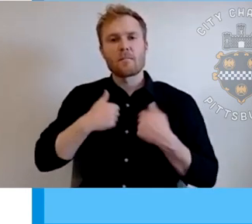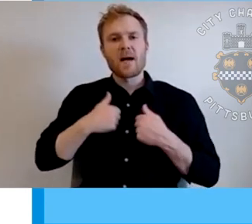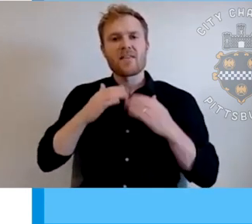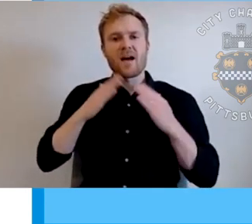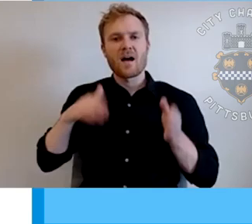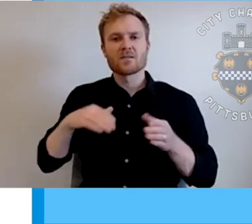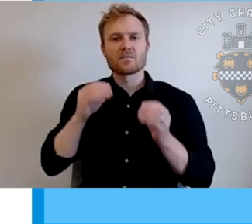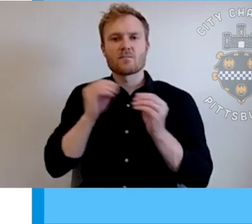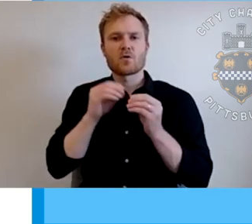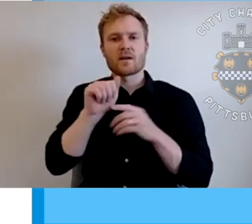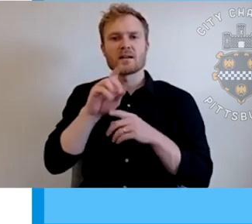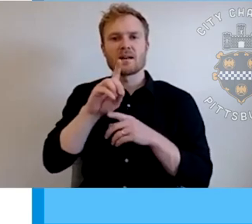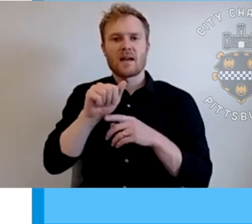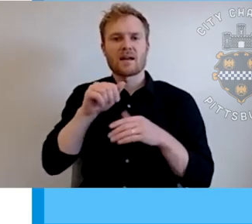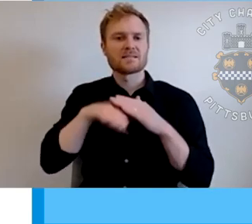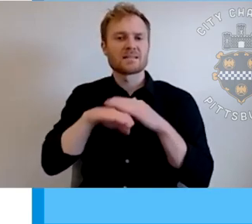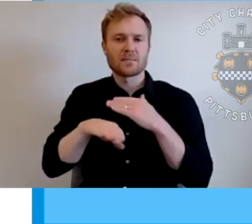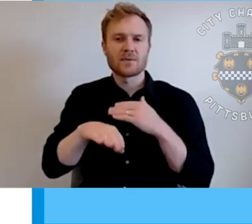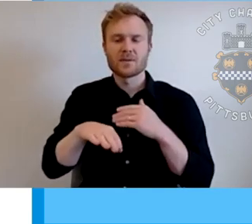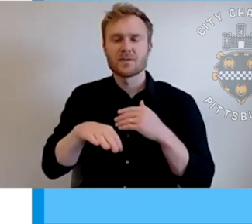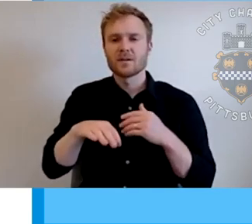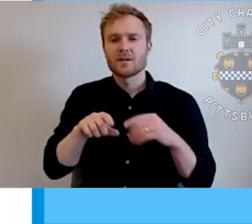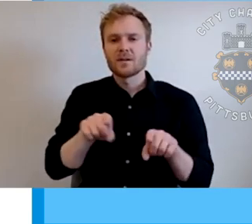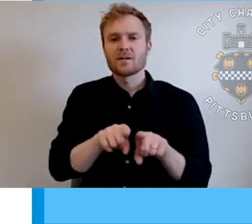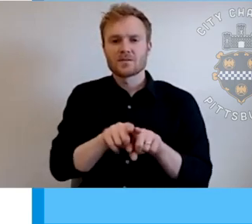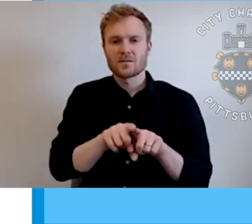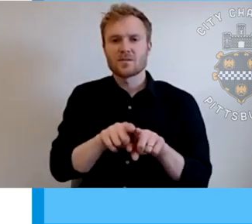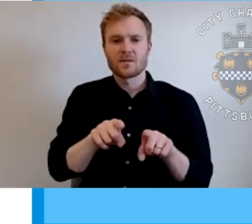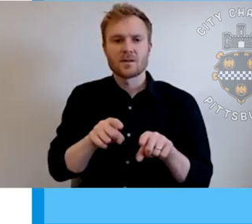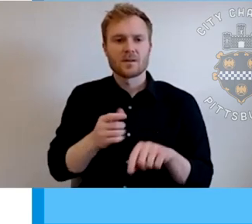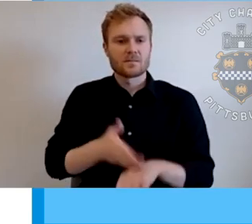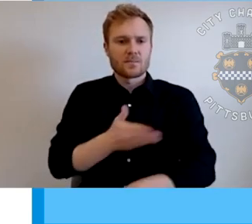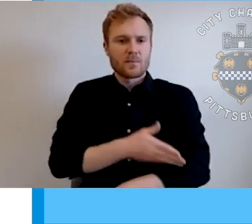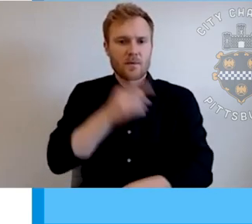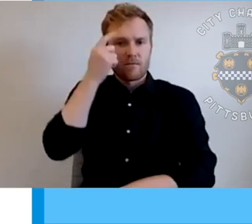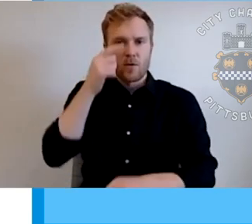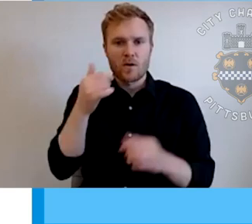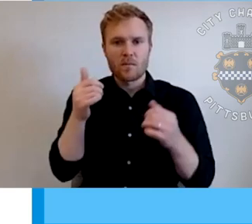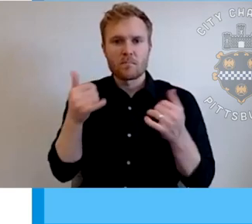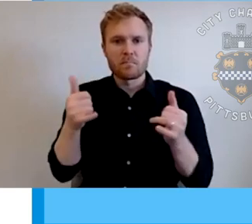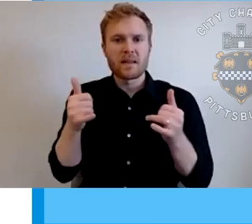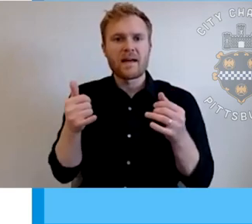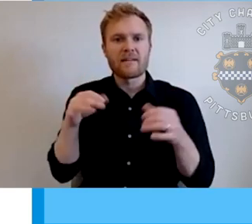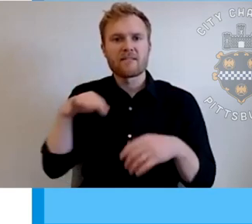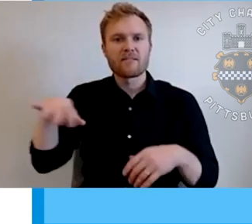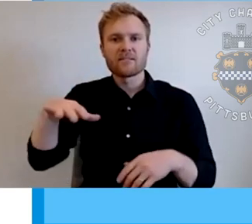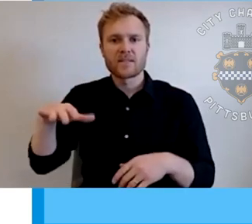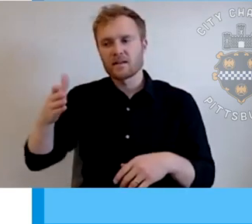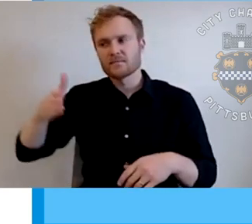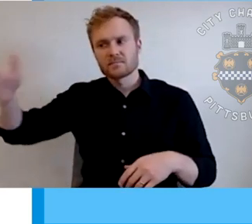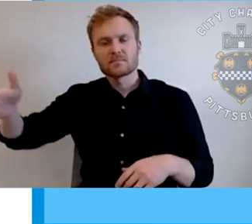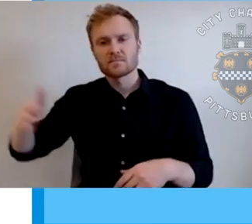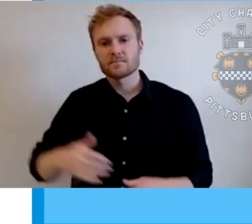get new fixtures. And then we, and we also made some, um, improvements to the playing field adjacent to the spray park, as well as the, um,